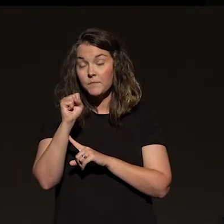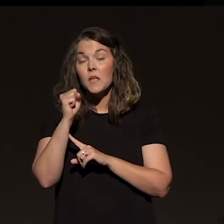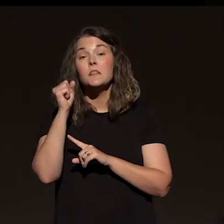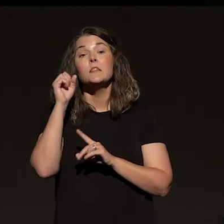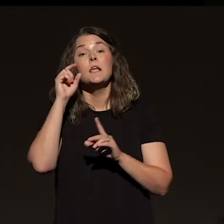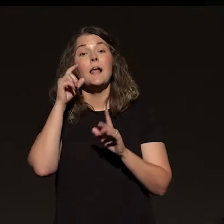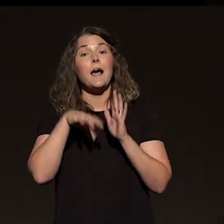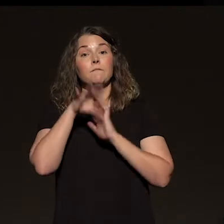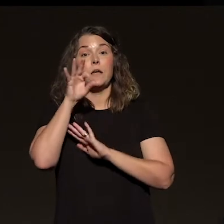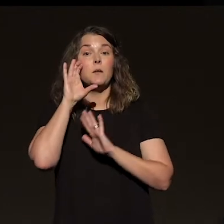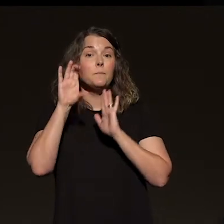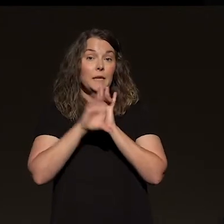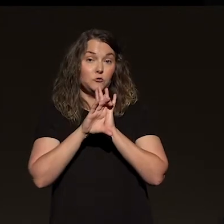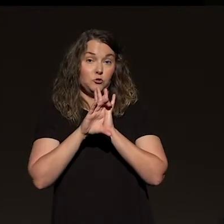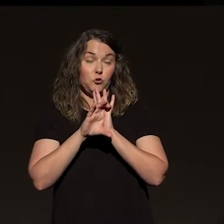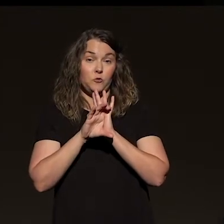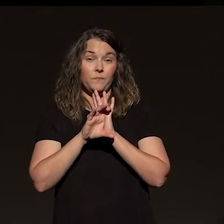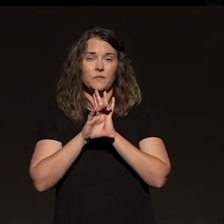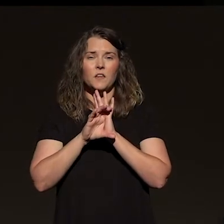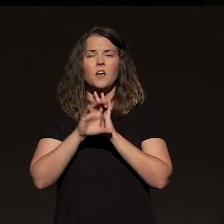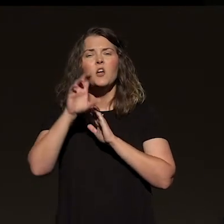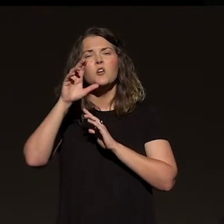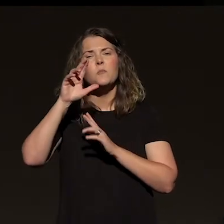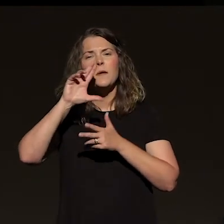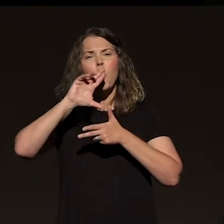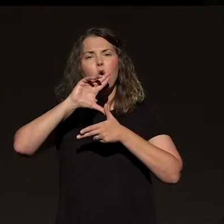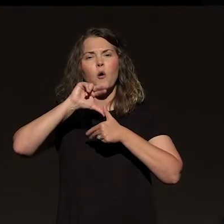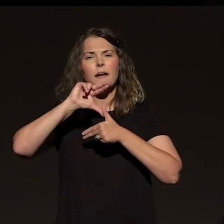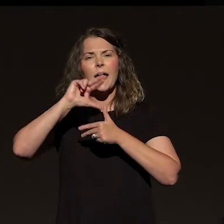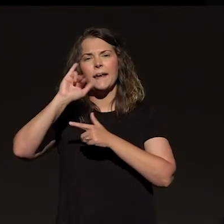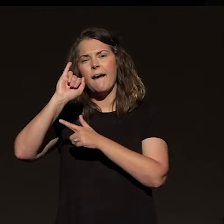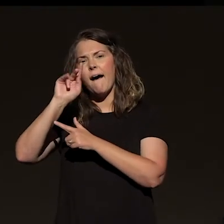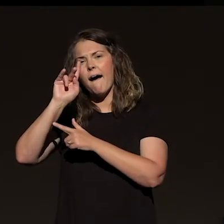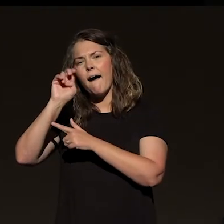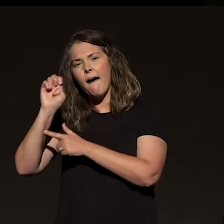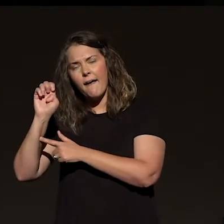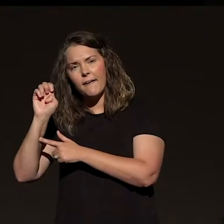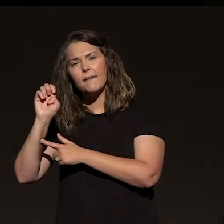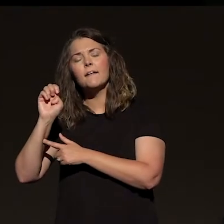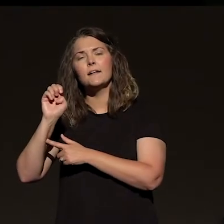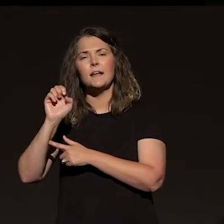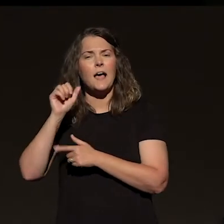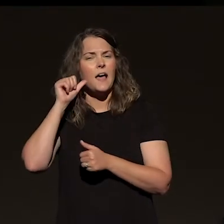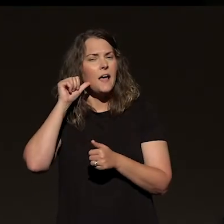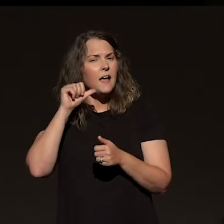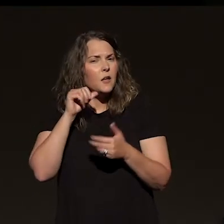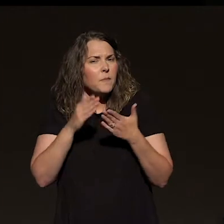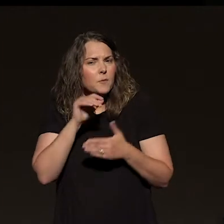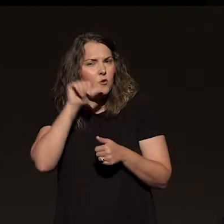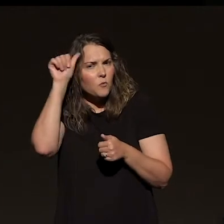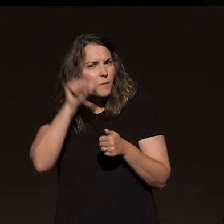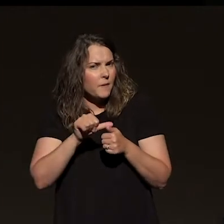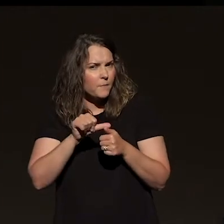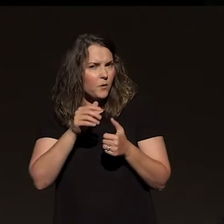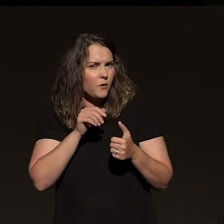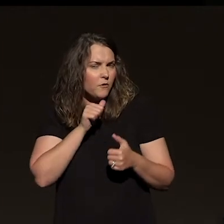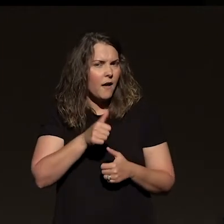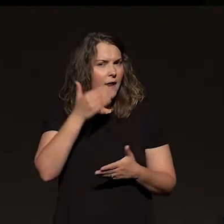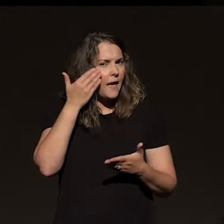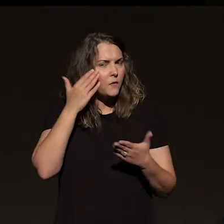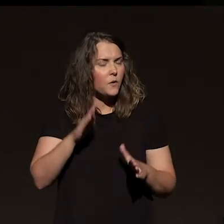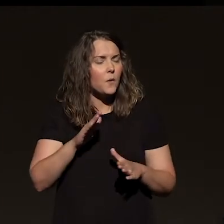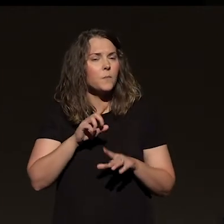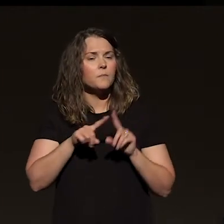standing after Hurricane Ike. I don't know if y'all remember that storm hitting the Texas panhandle down there where